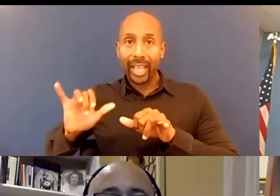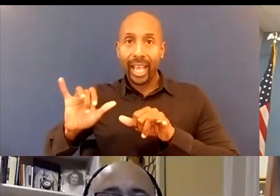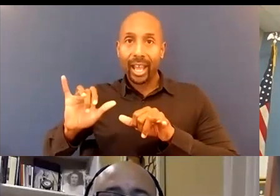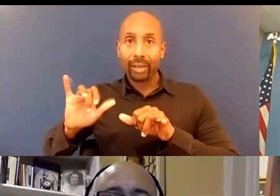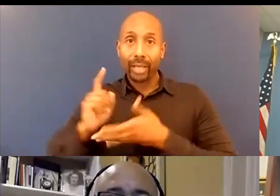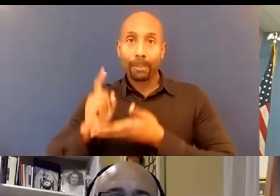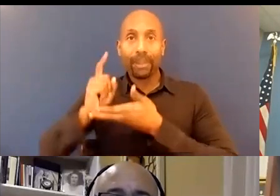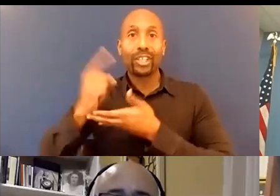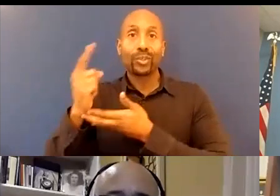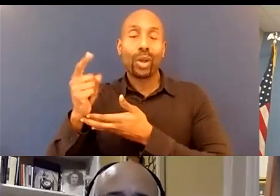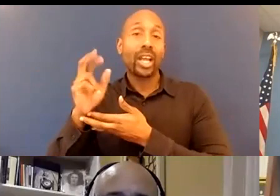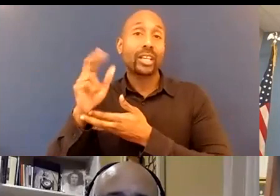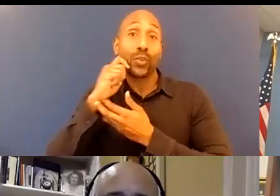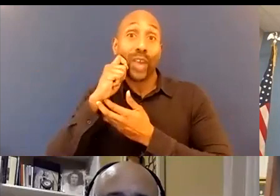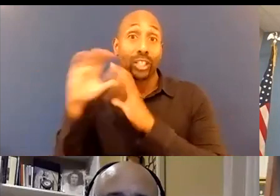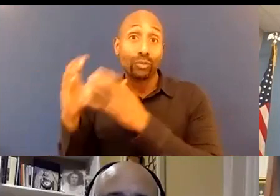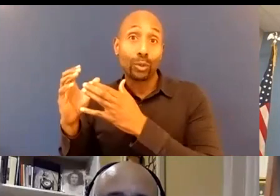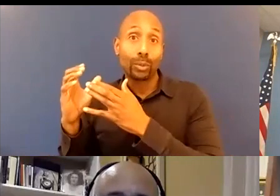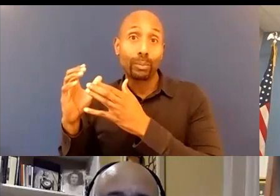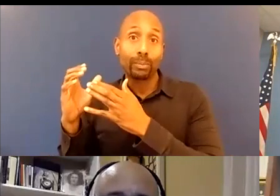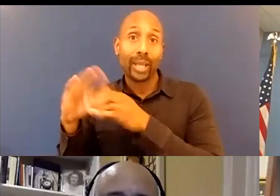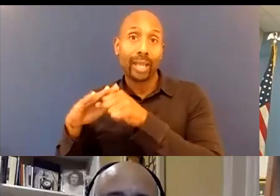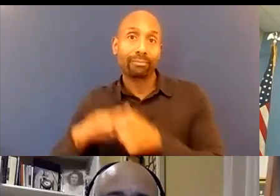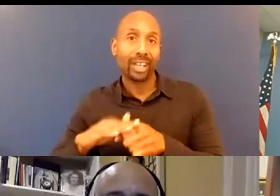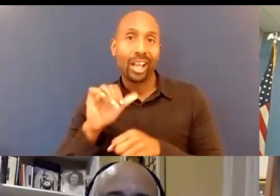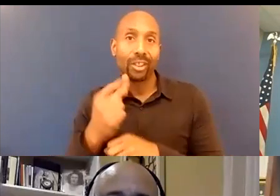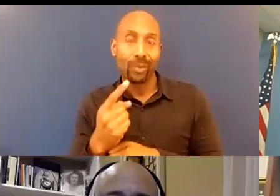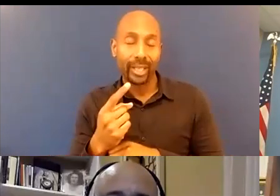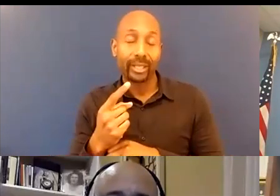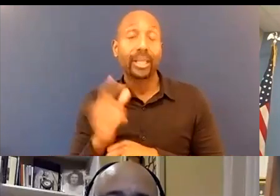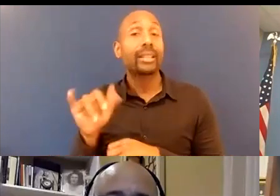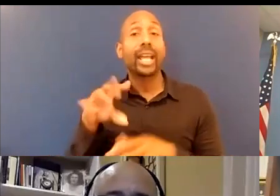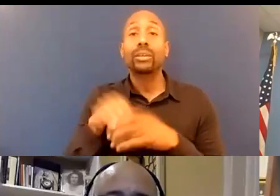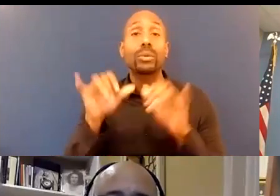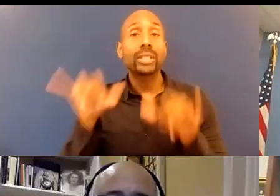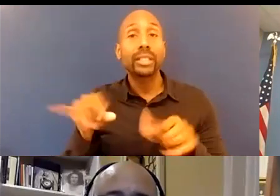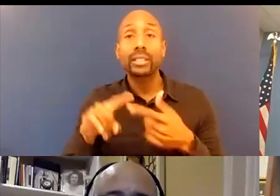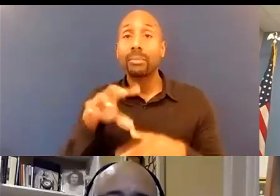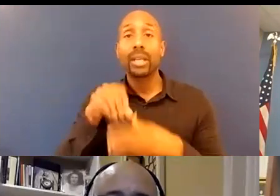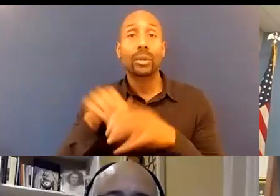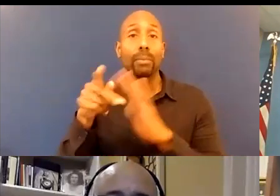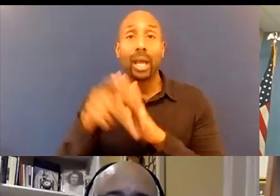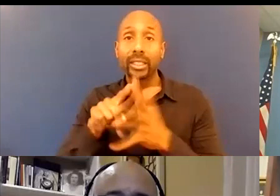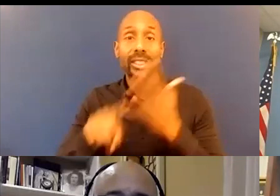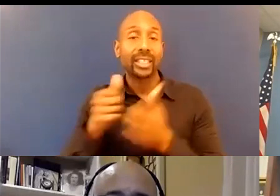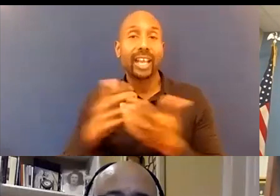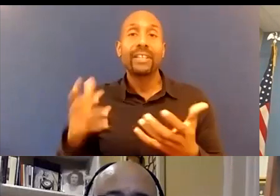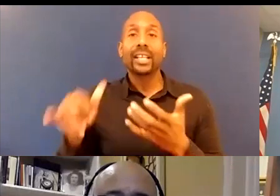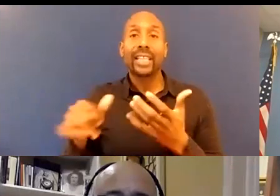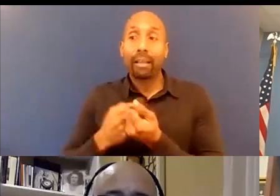and that can also include systems policies and all the things that facilitate that